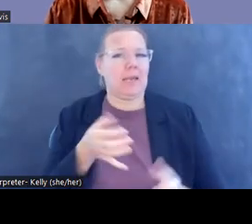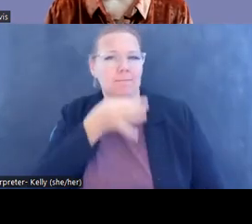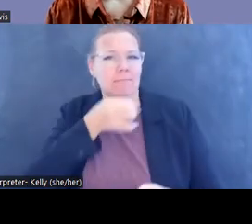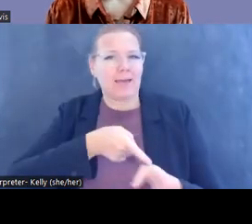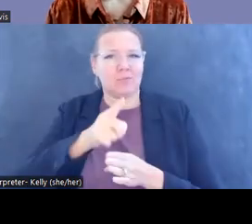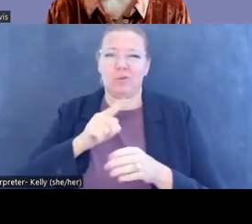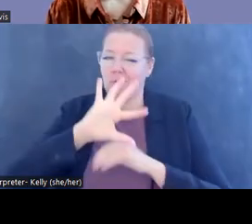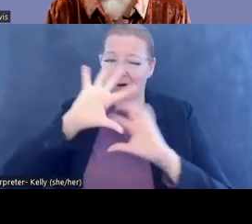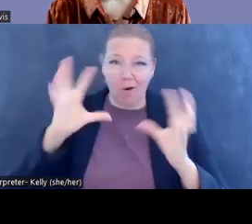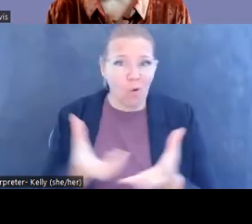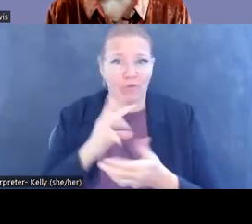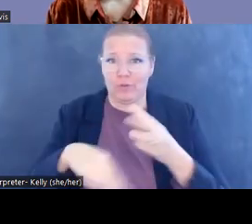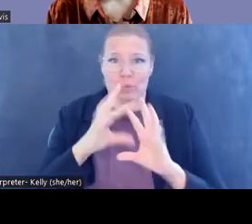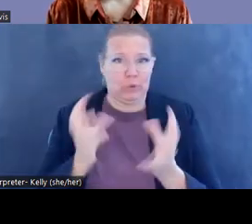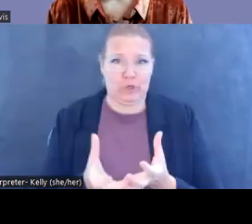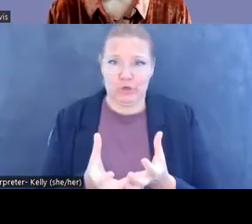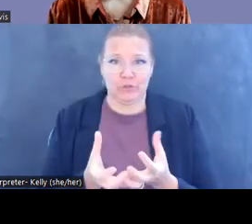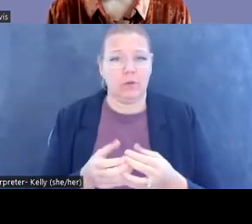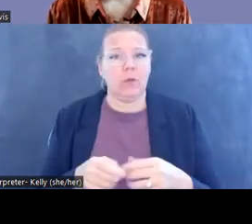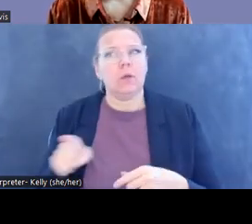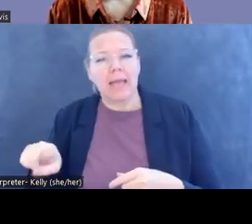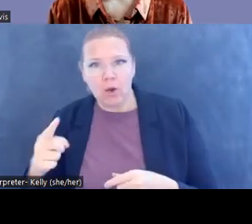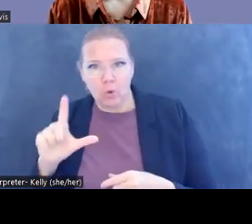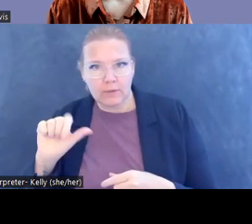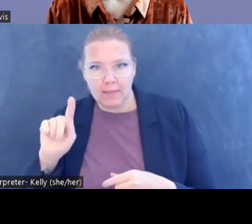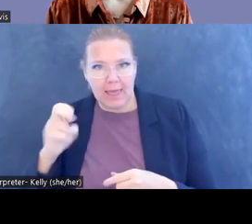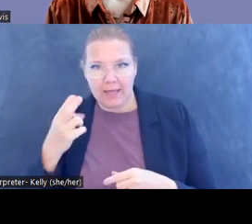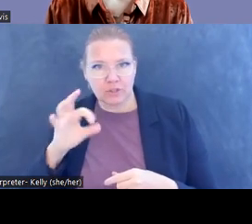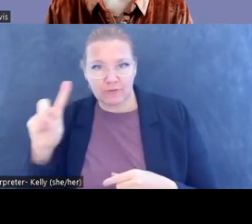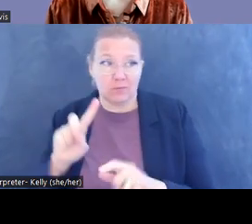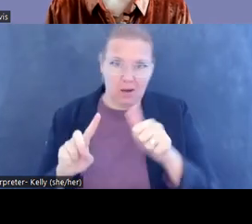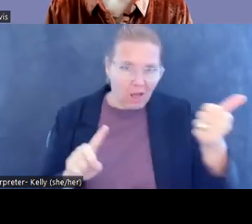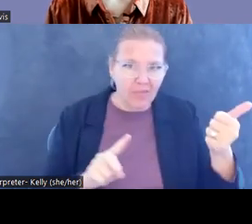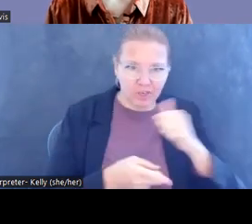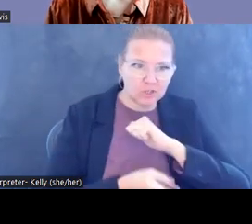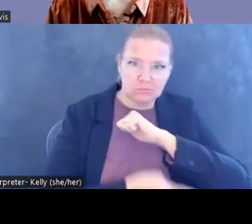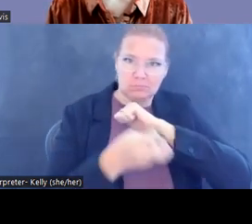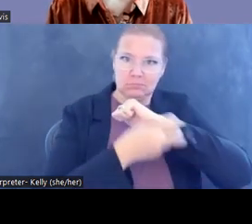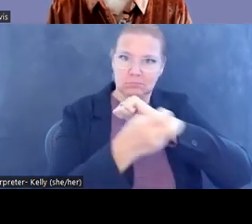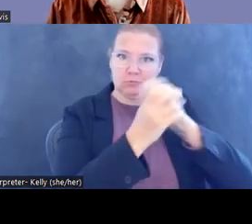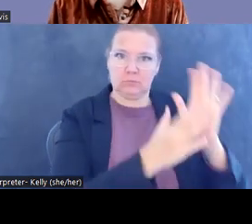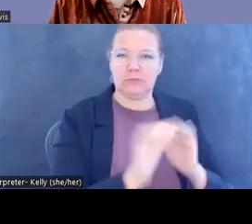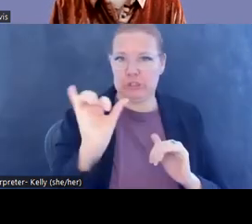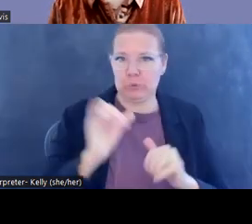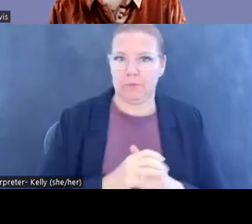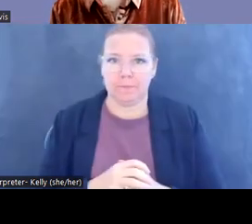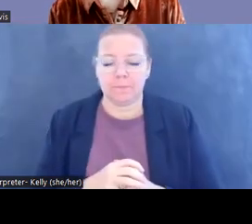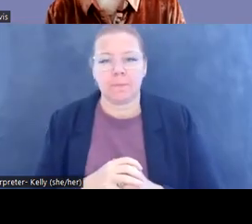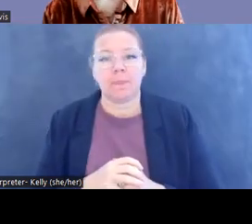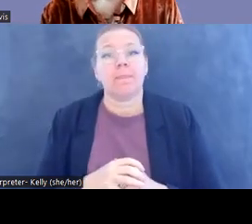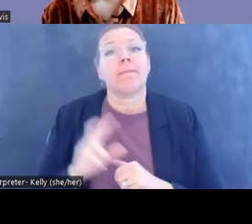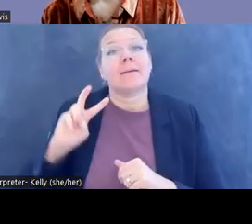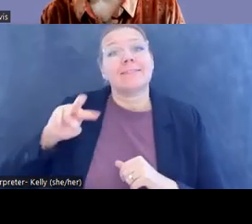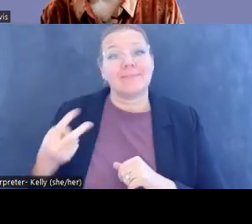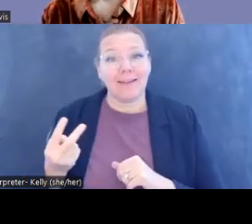This is true whether we're talking about Latchford or other traffickers. Second, it's ironic that the organized